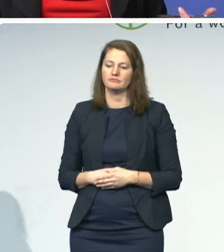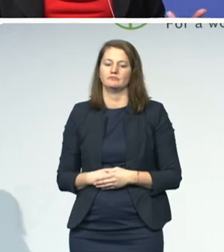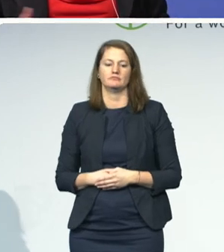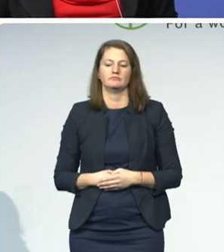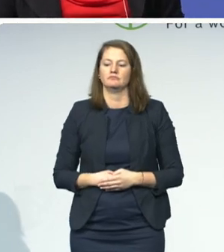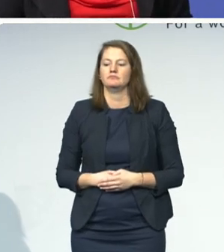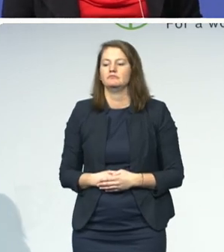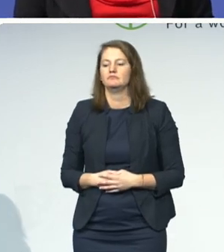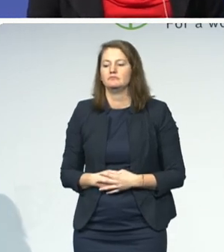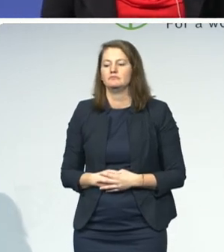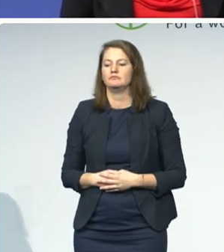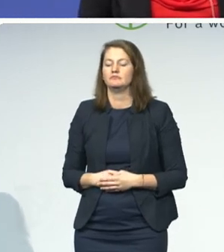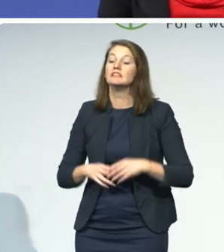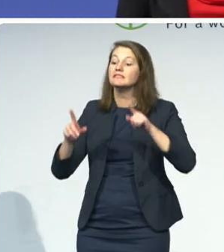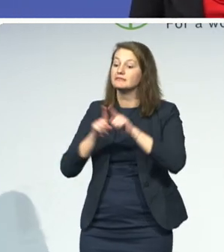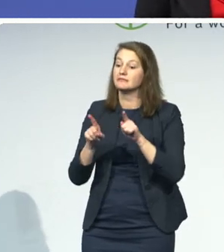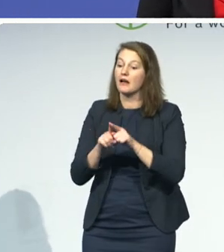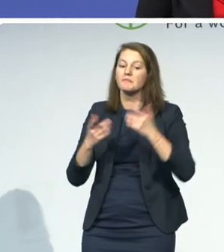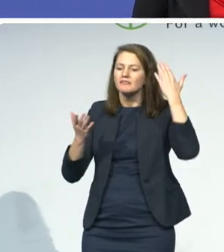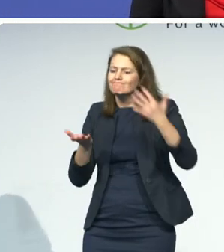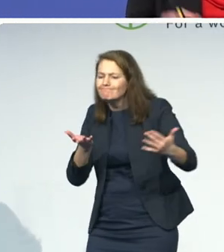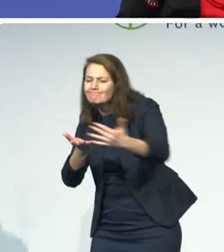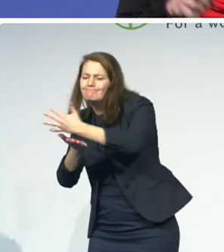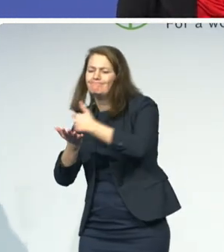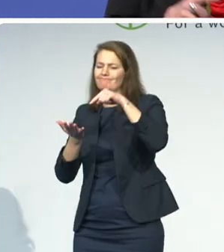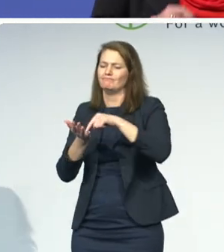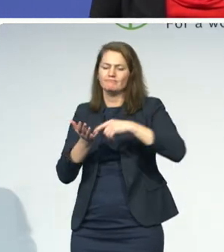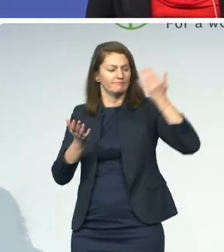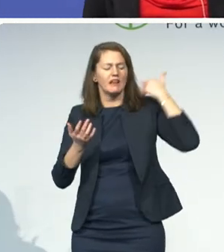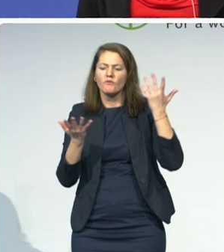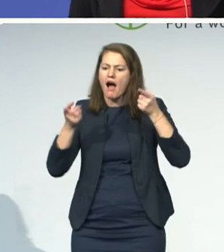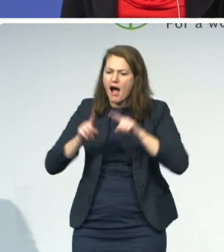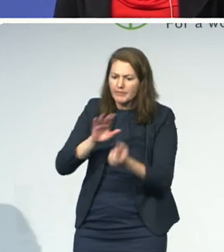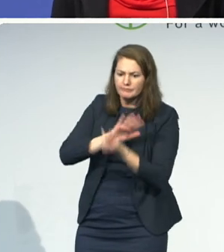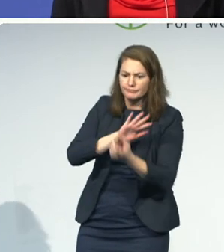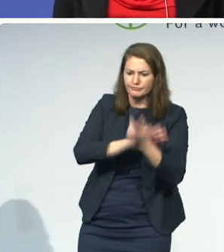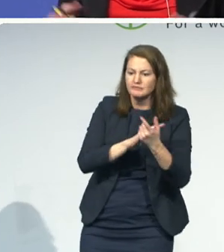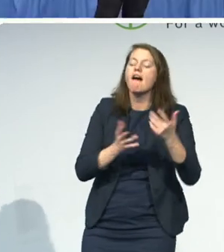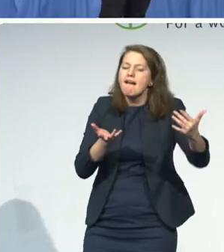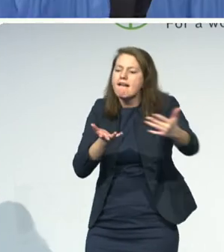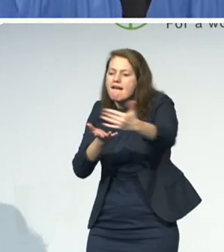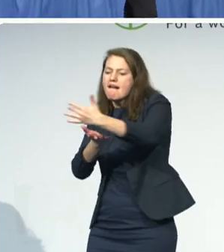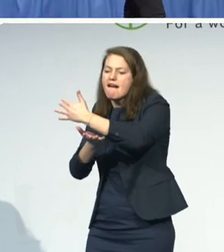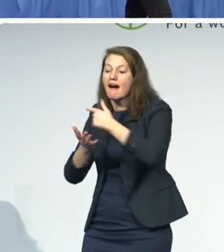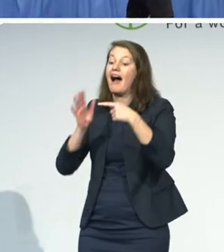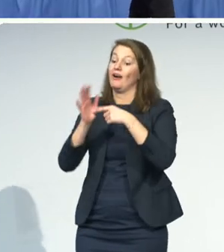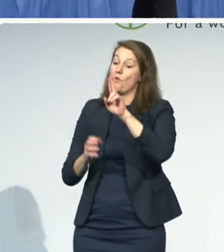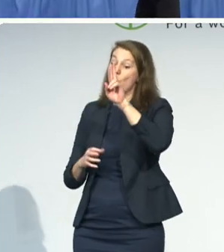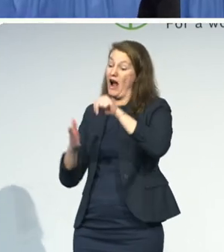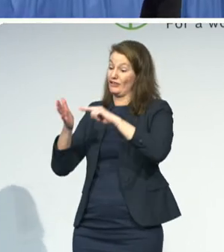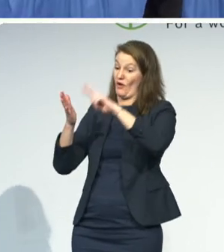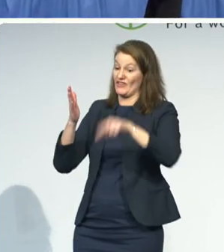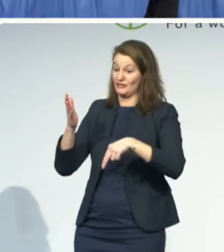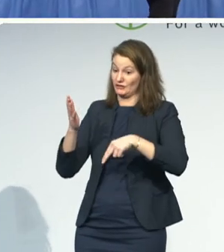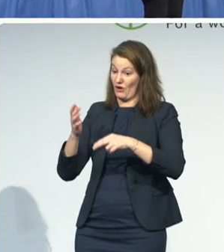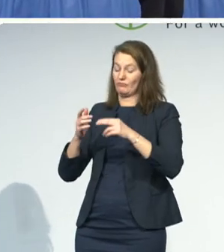when they're talking about the Convention on the Rights of Persons with Disabilities, that they hear some of those stories. So, that's a